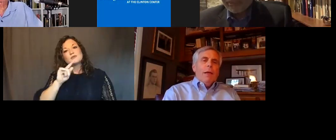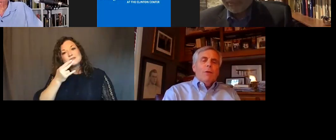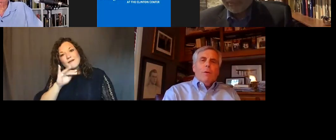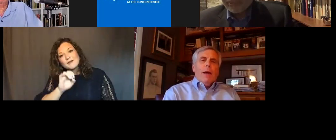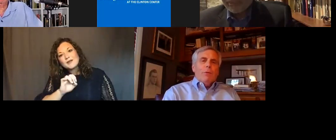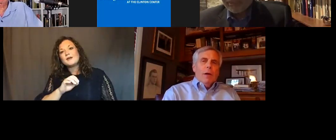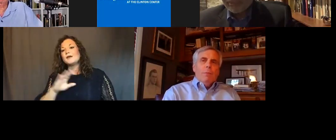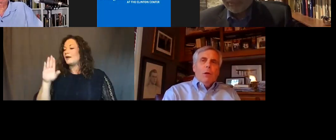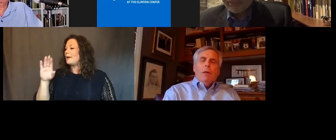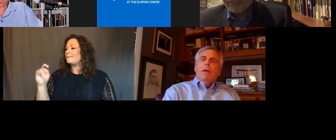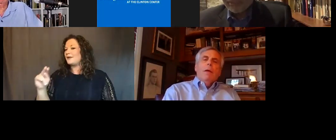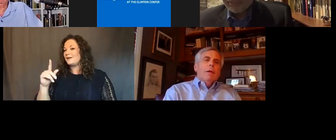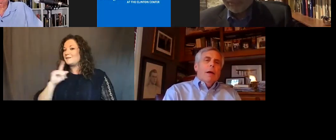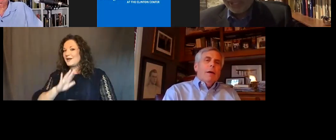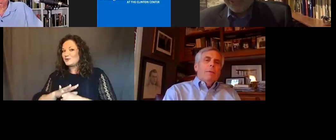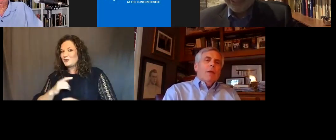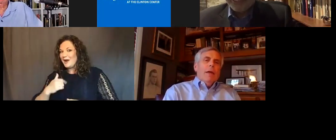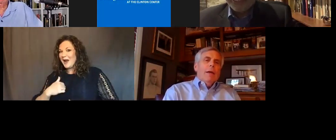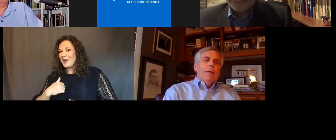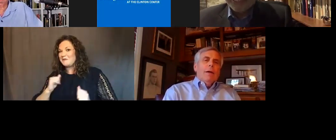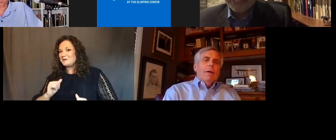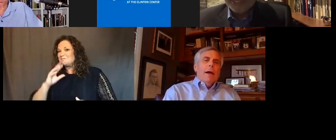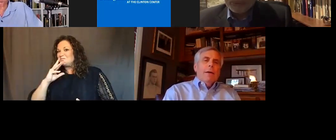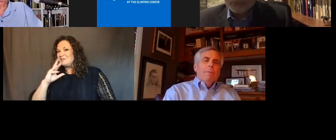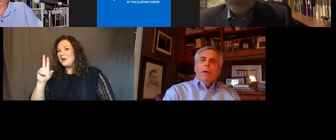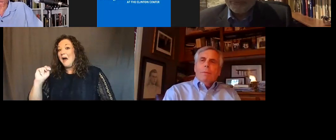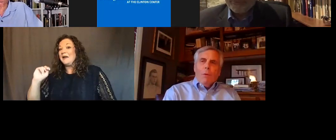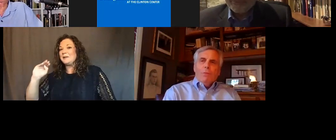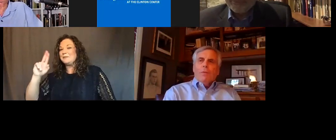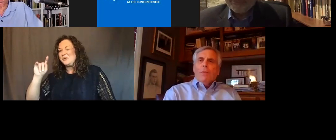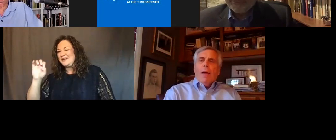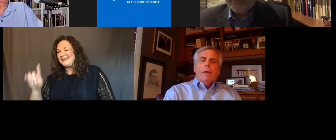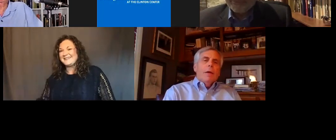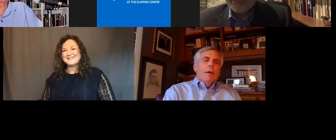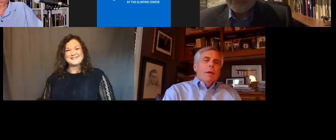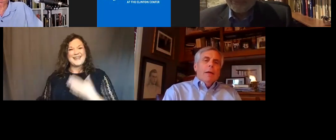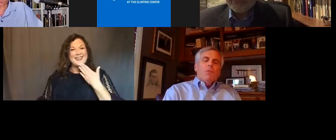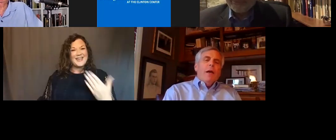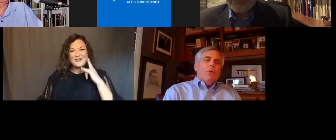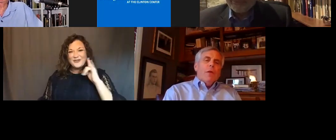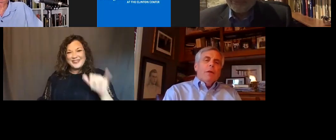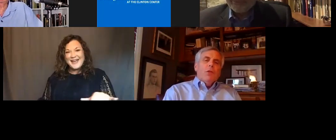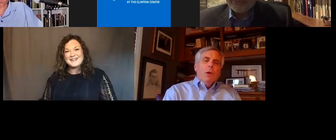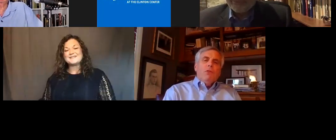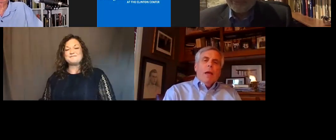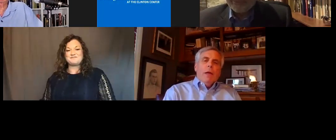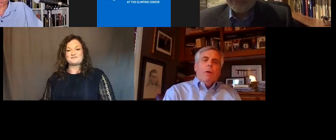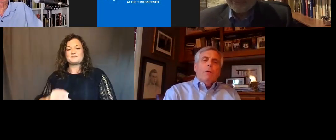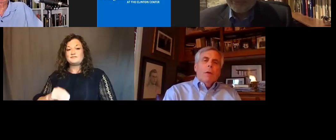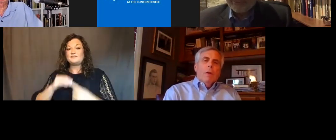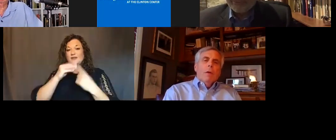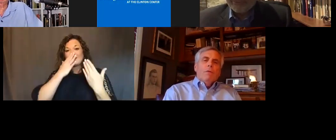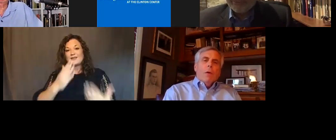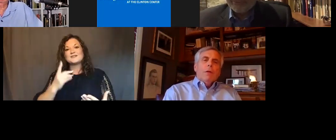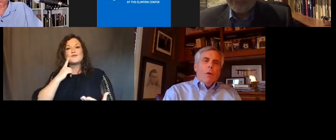thank you for making sure I was unmuted. And I am grateful for that. And a special thanks to you, Jamie